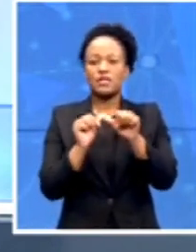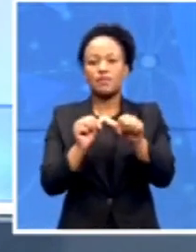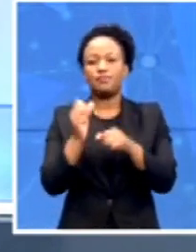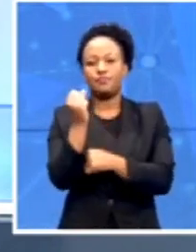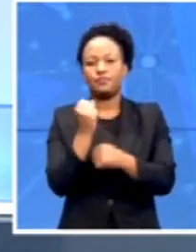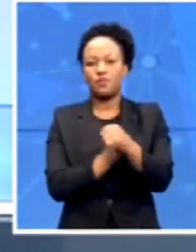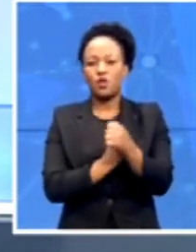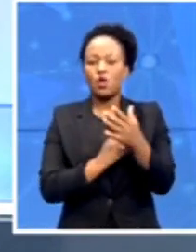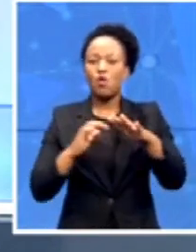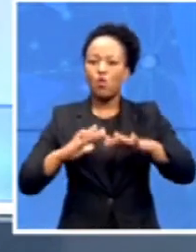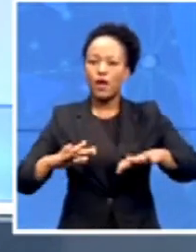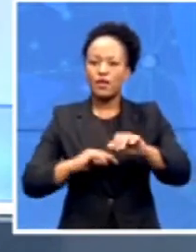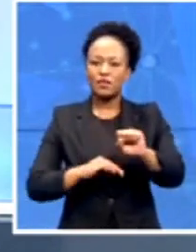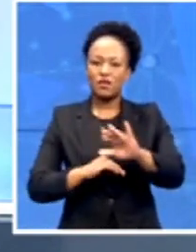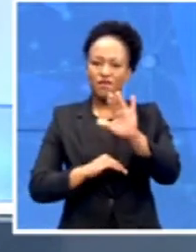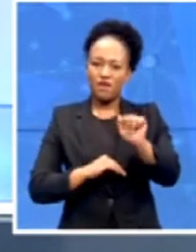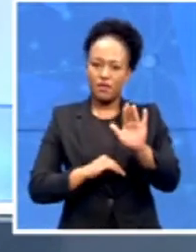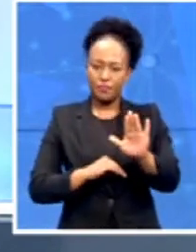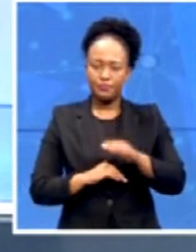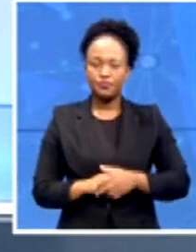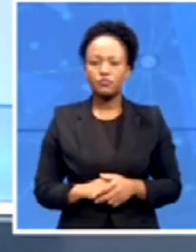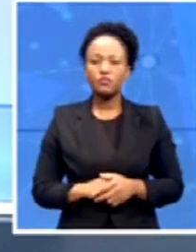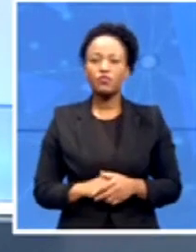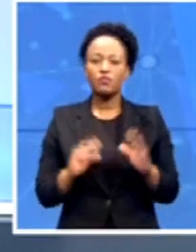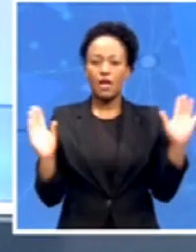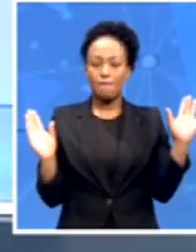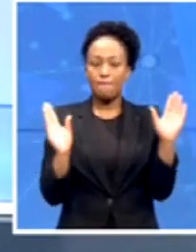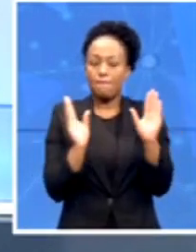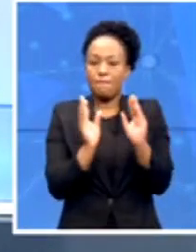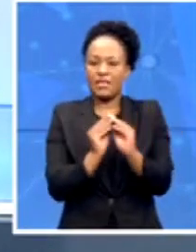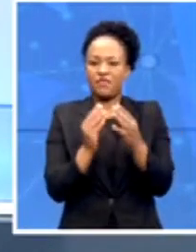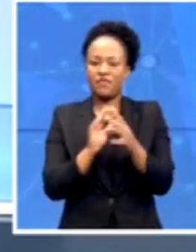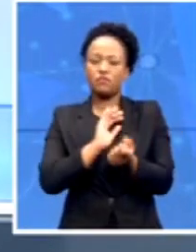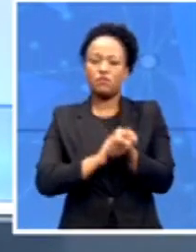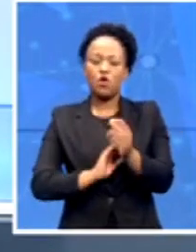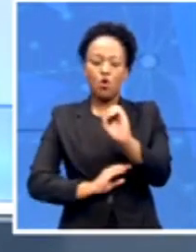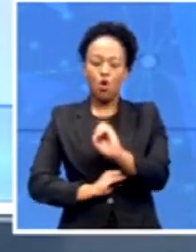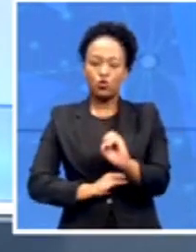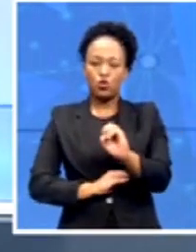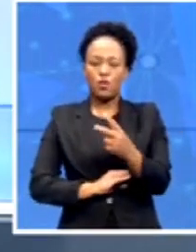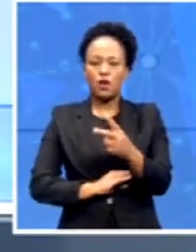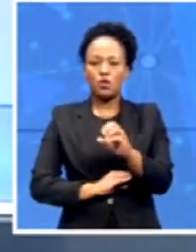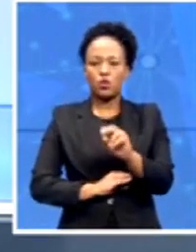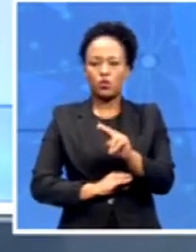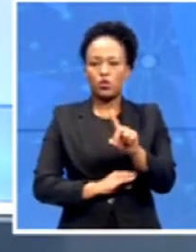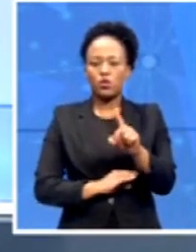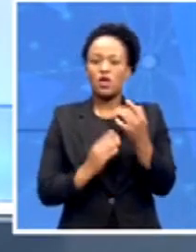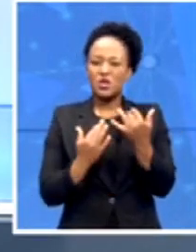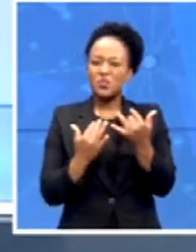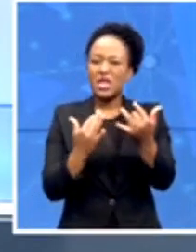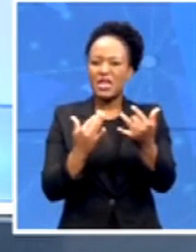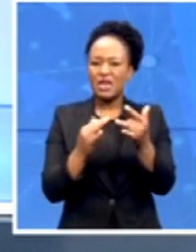during the symposium held in October 2021 green hydrogen was identified as a big frontier that